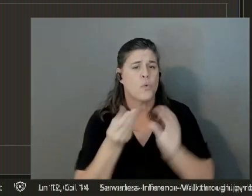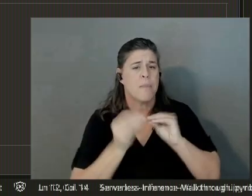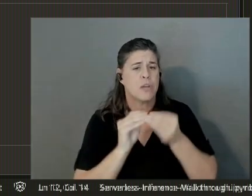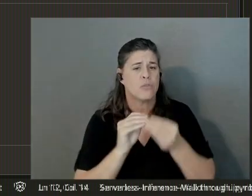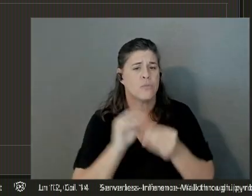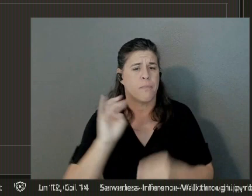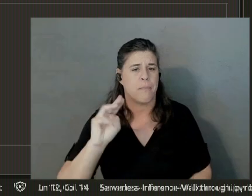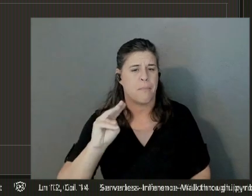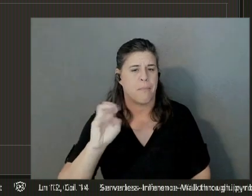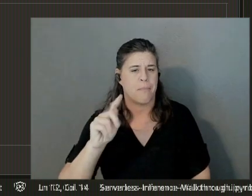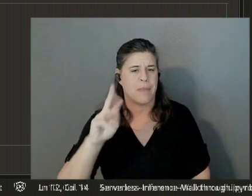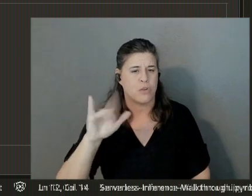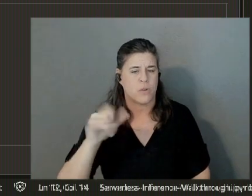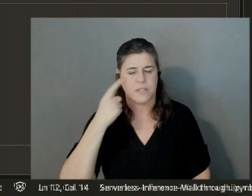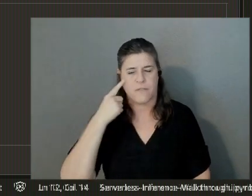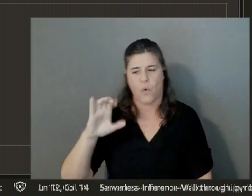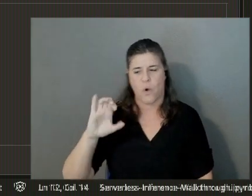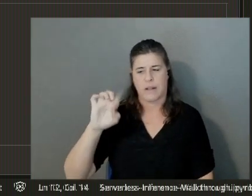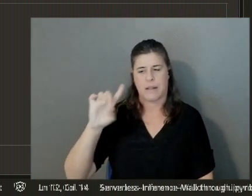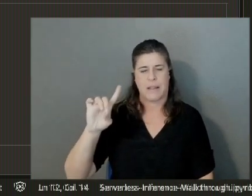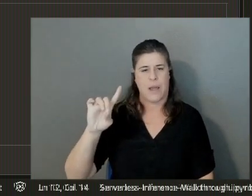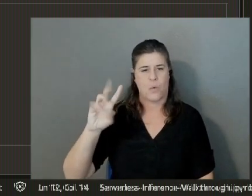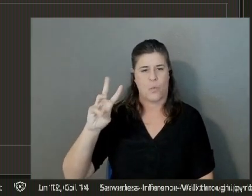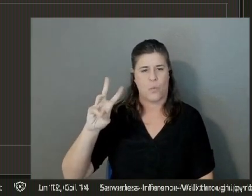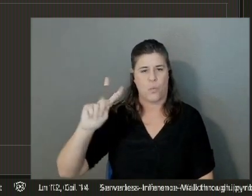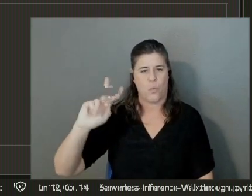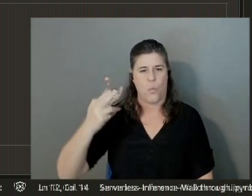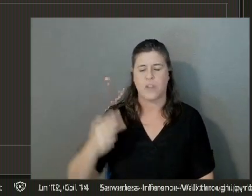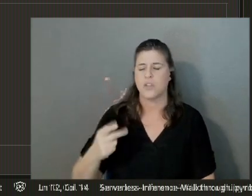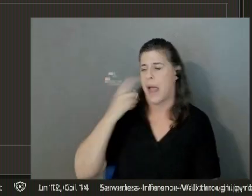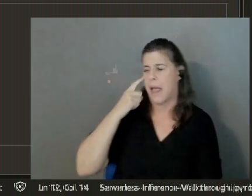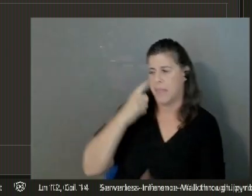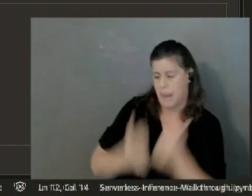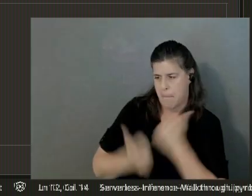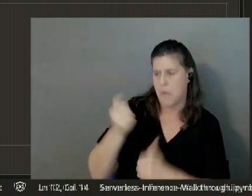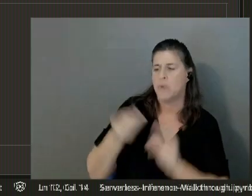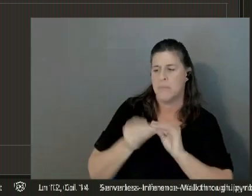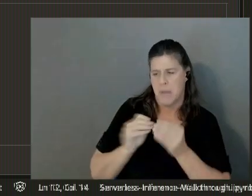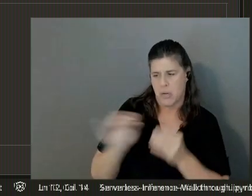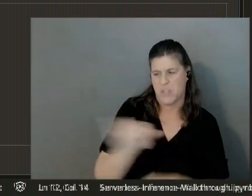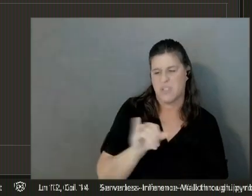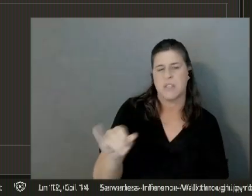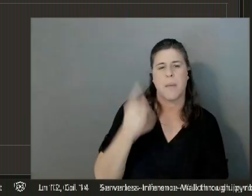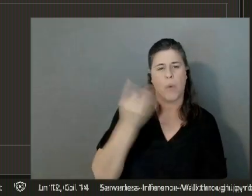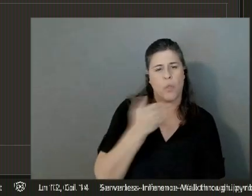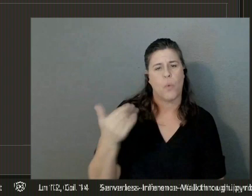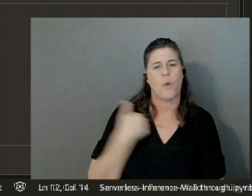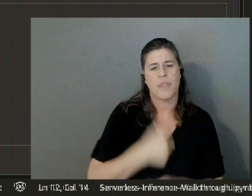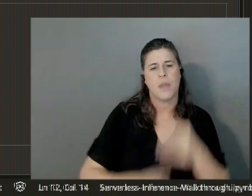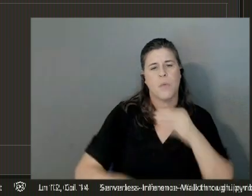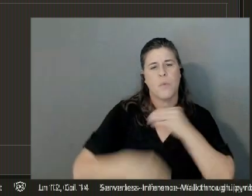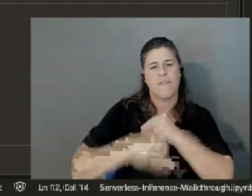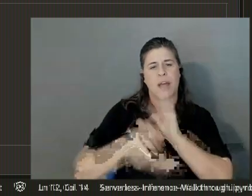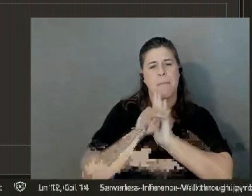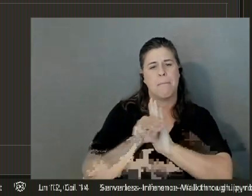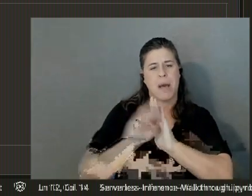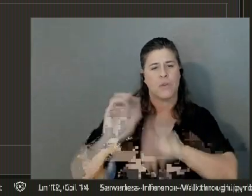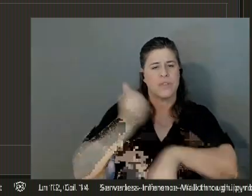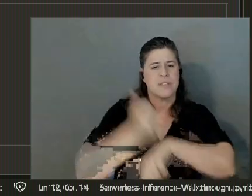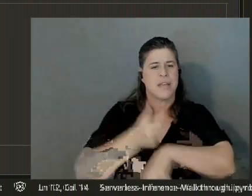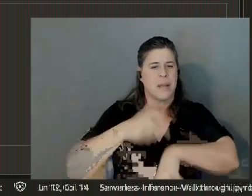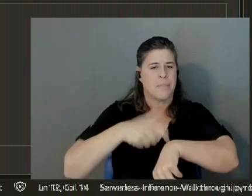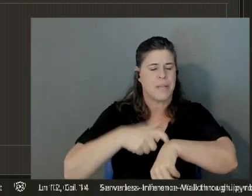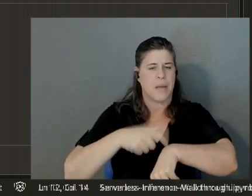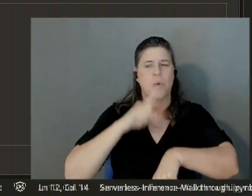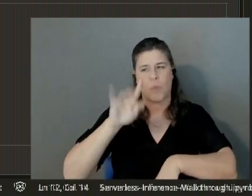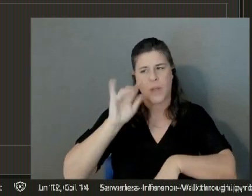CloudWatch? So I think mostly the metrics are the same. The one thing that we've added is model setup time, which is essentially the amount of time